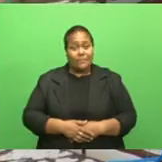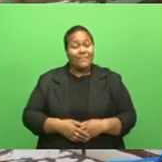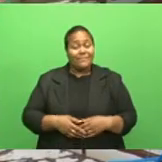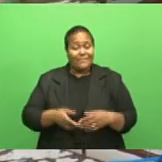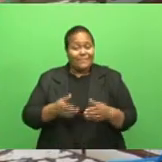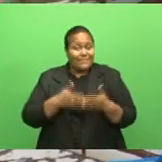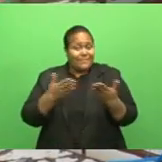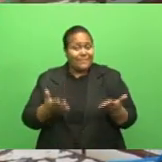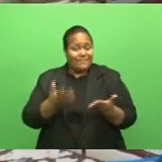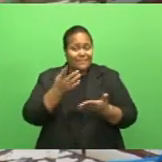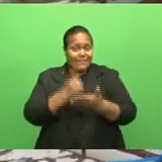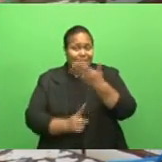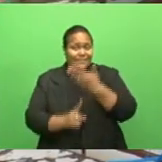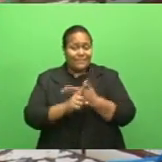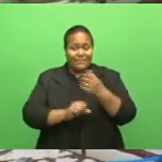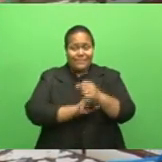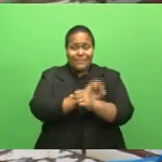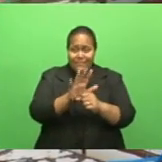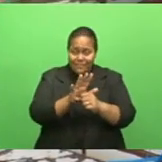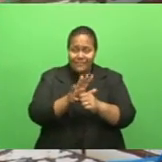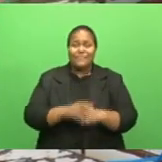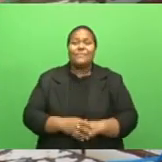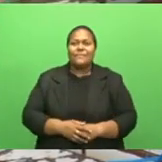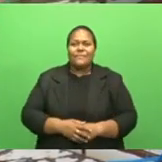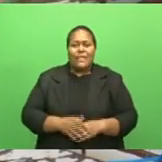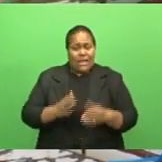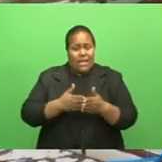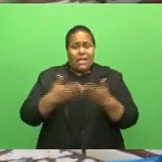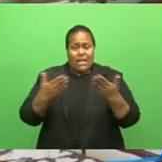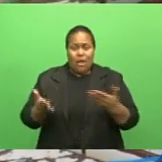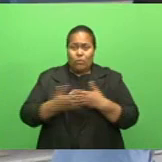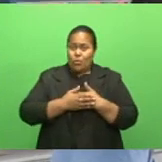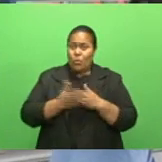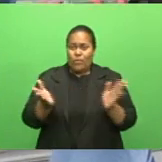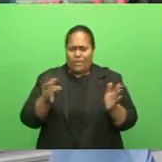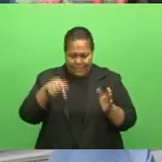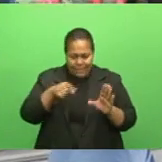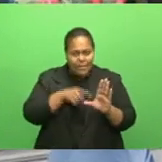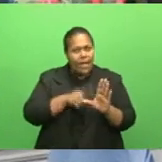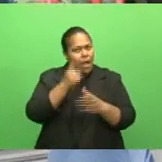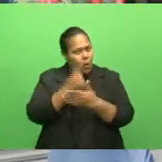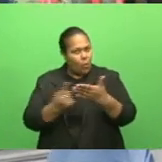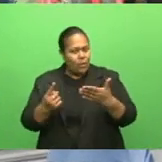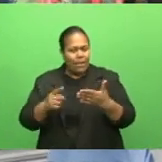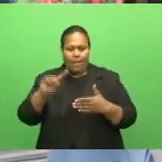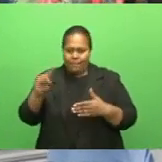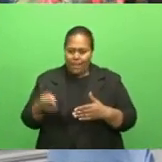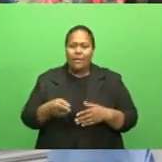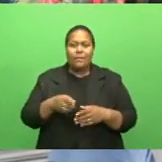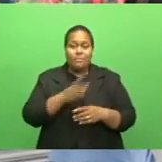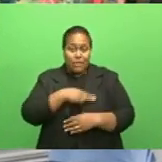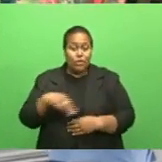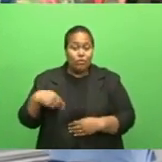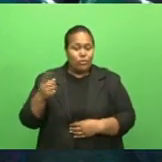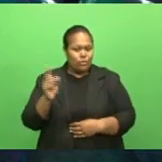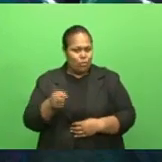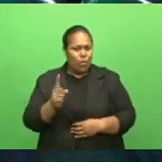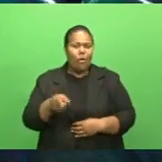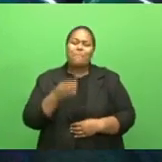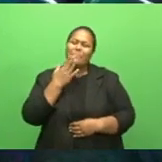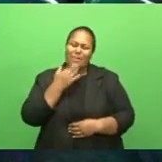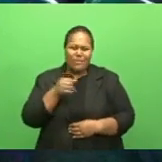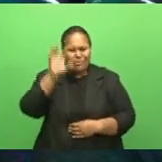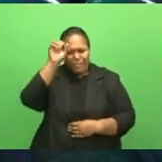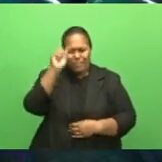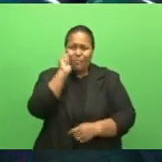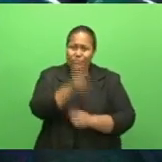The lifting of the seasonal ban is for this year only, and the ministry is urging the fishermen to be mindful of their catch to ensure the two